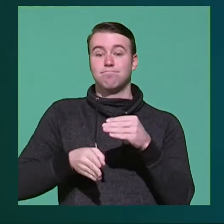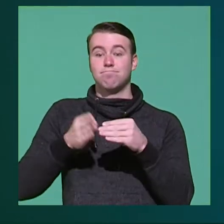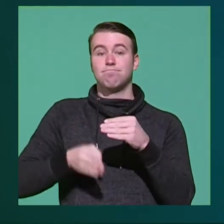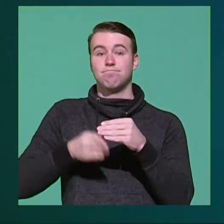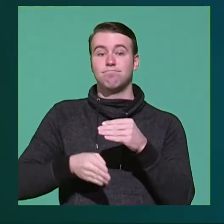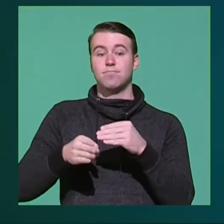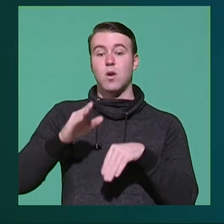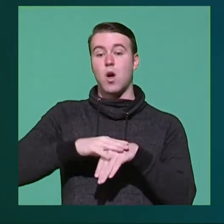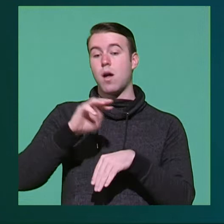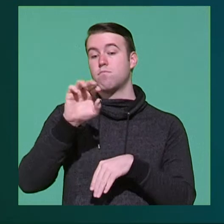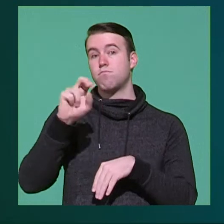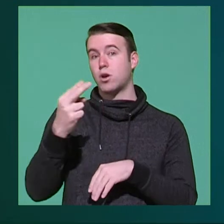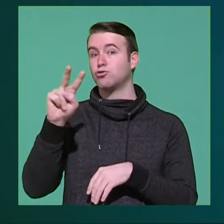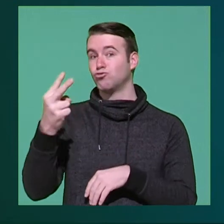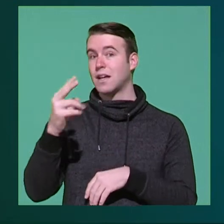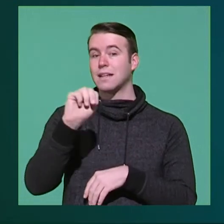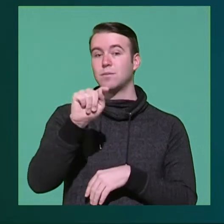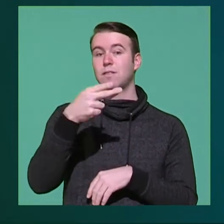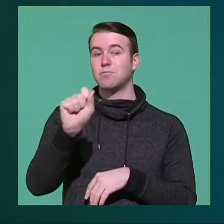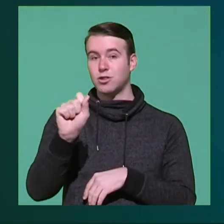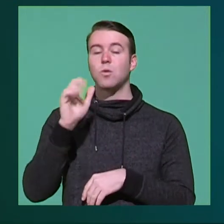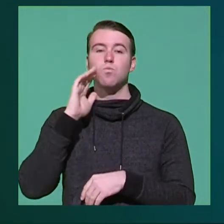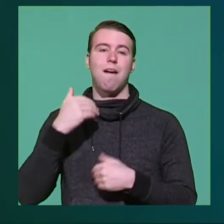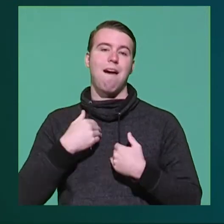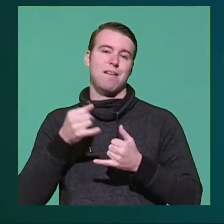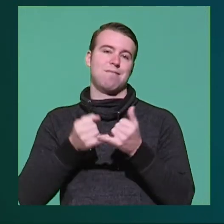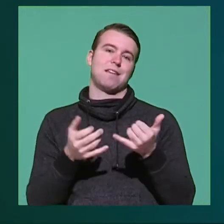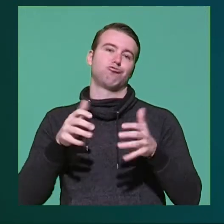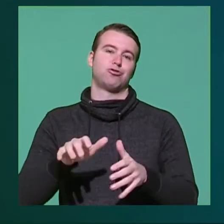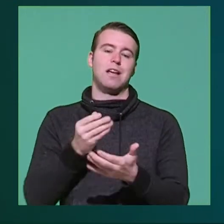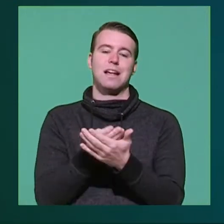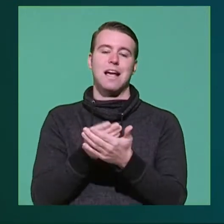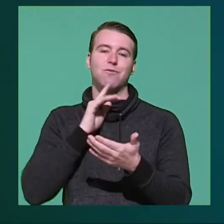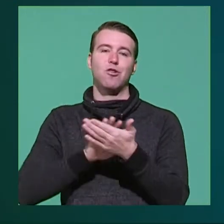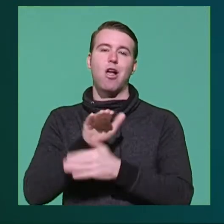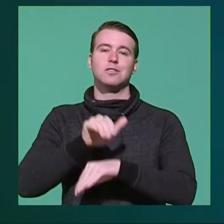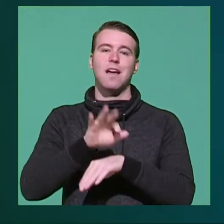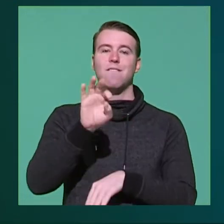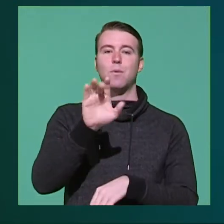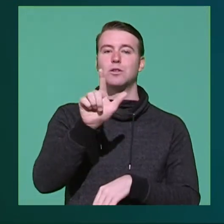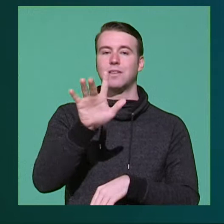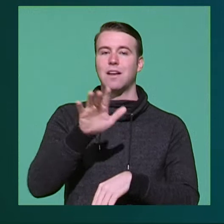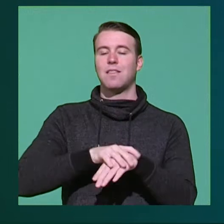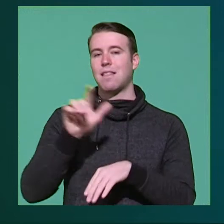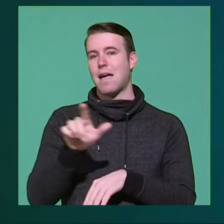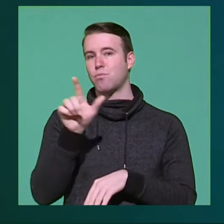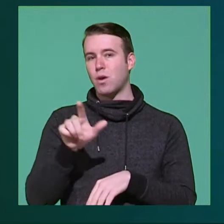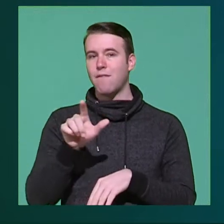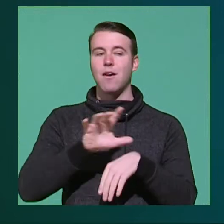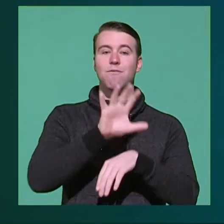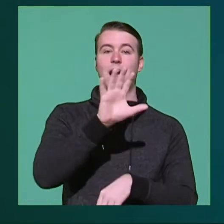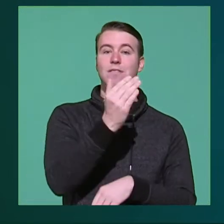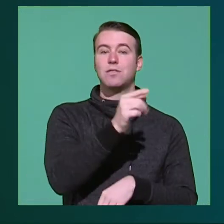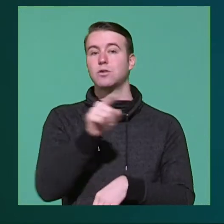March 2nd. MTHS will have a last chance cash for college night on February 25th in the library from